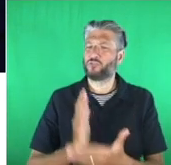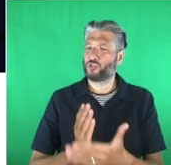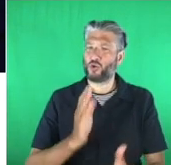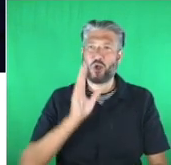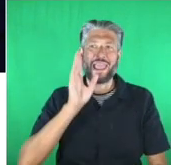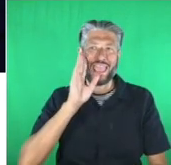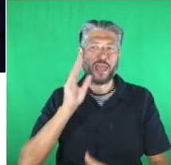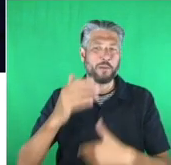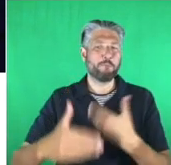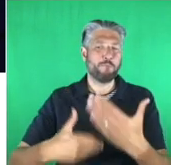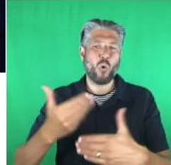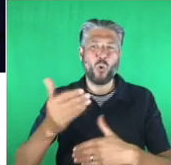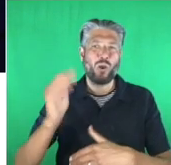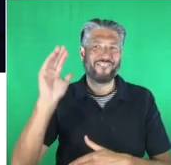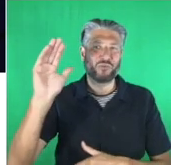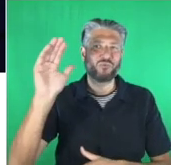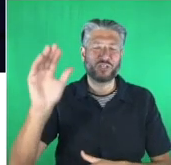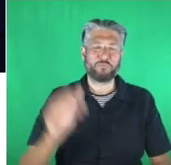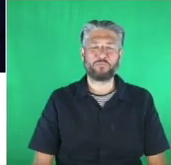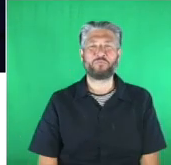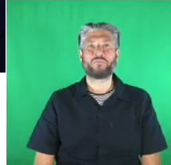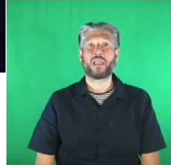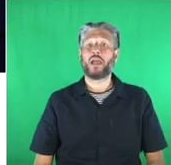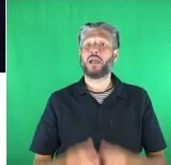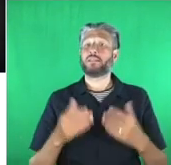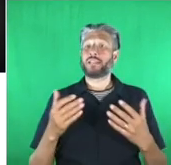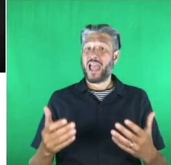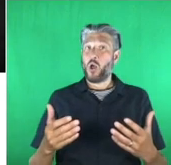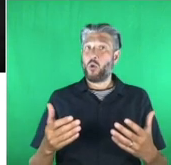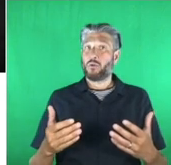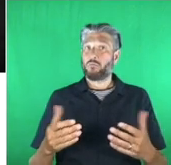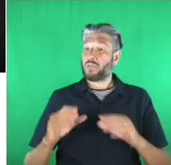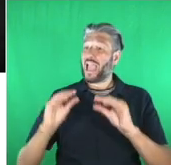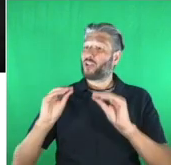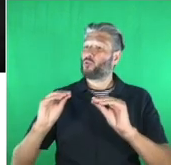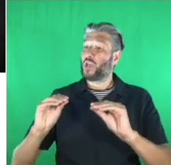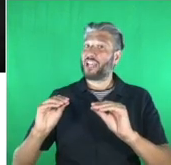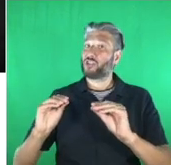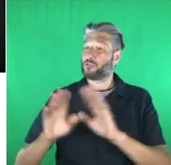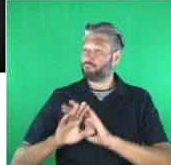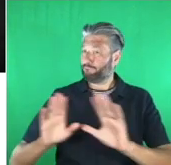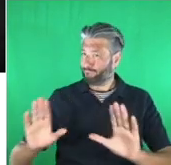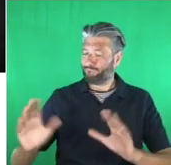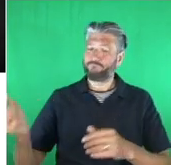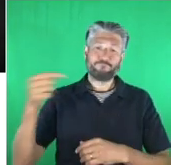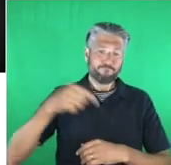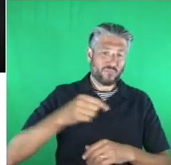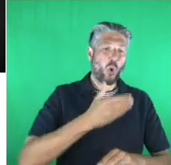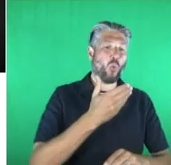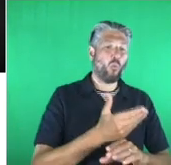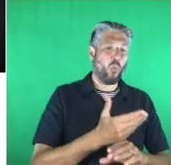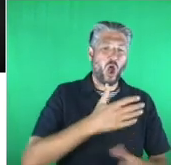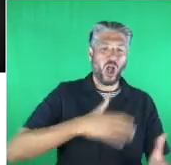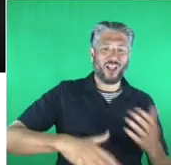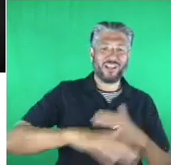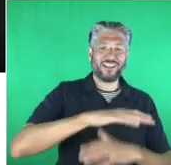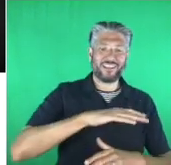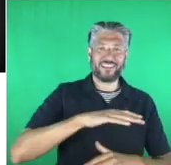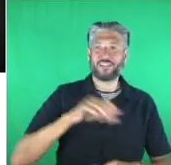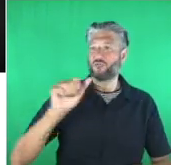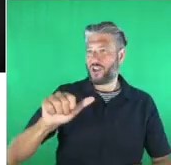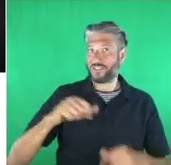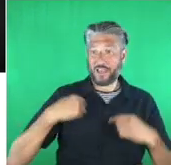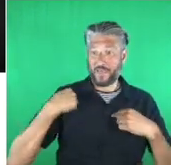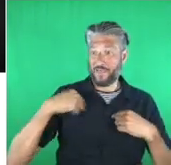from education to the workplace. Kate, tell us more about our next new category. Well, we are all about new this year and the last category that's been